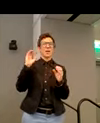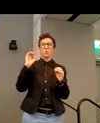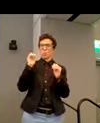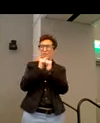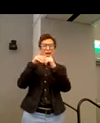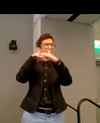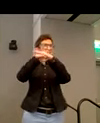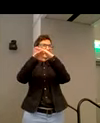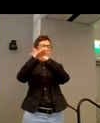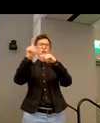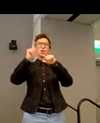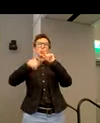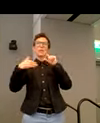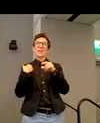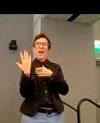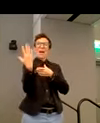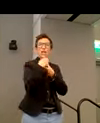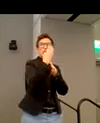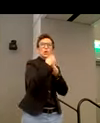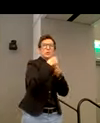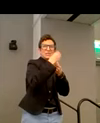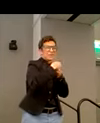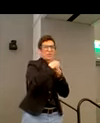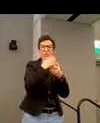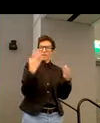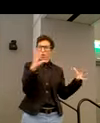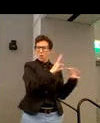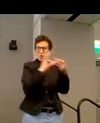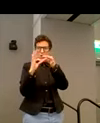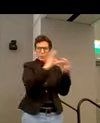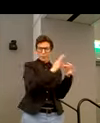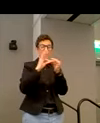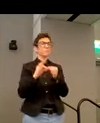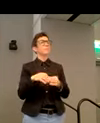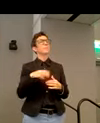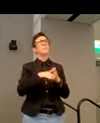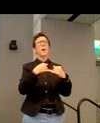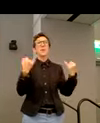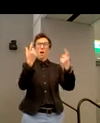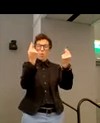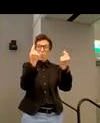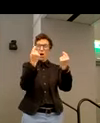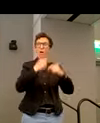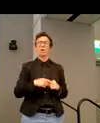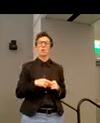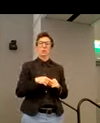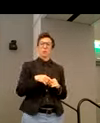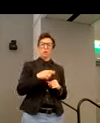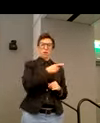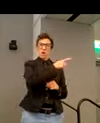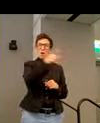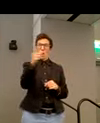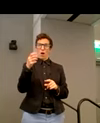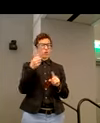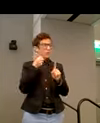you cannot have inclusivity. And all of those things. But at the end of the day, what really matters is, are you impacting the people in the